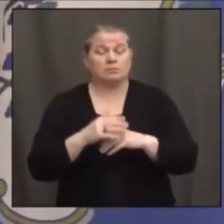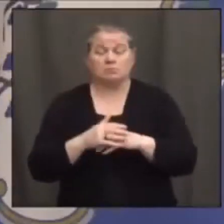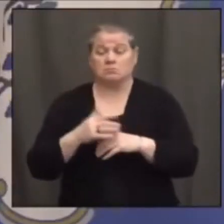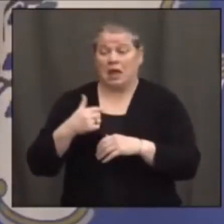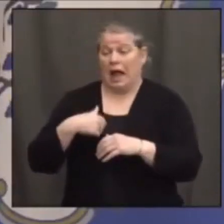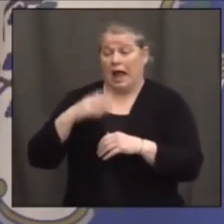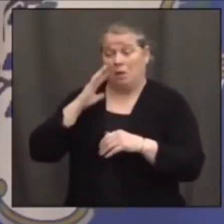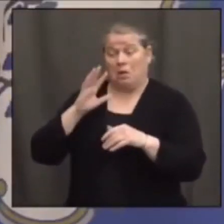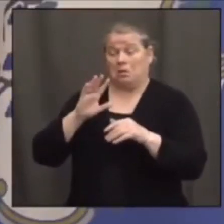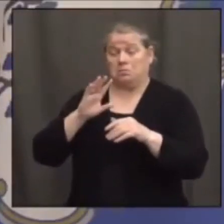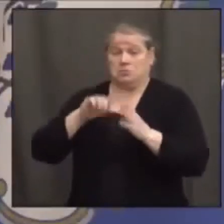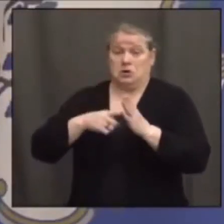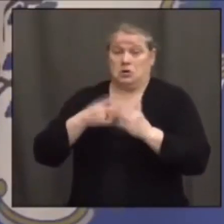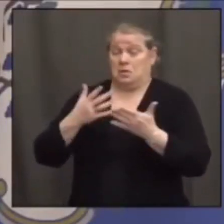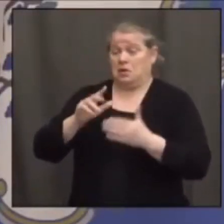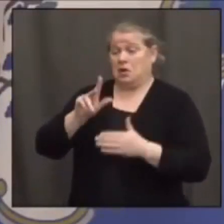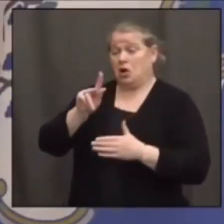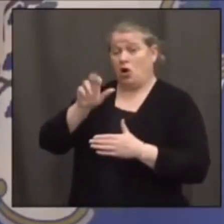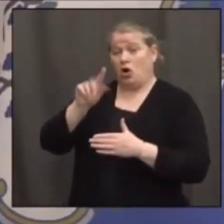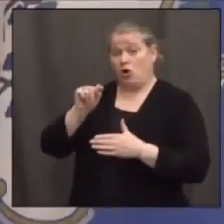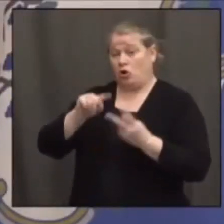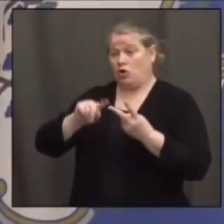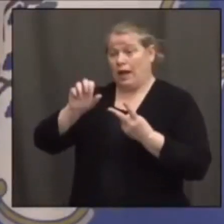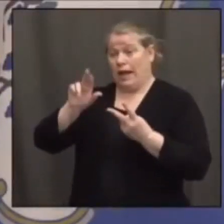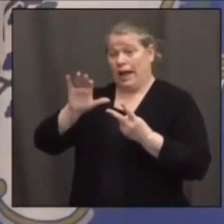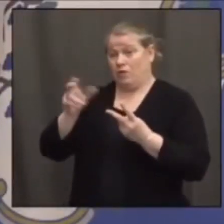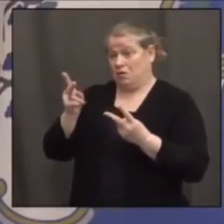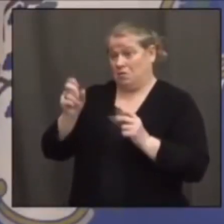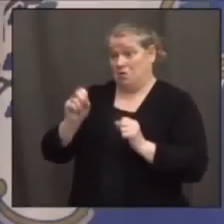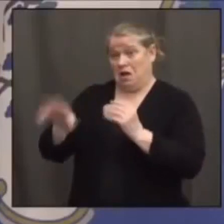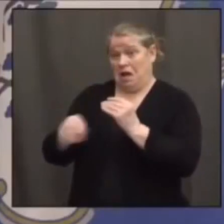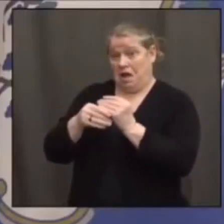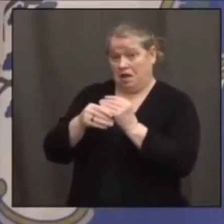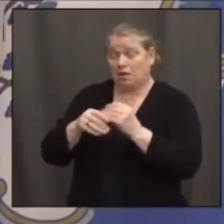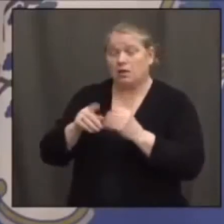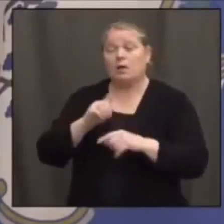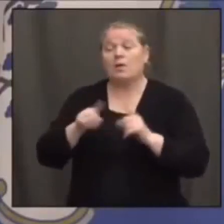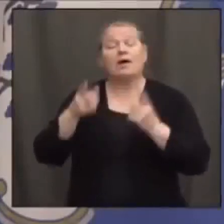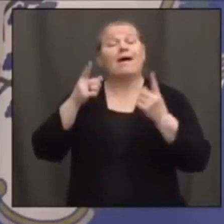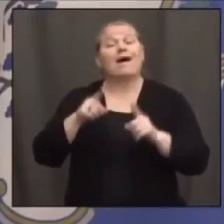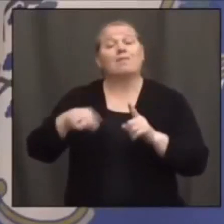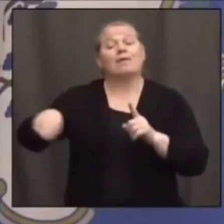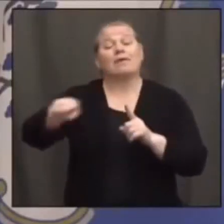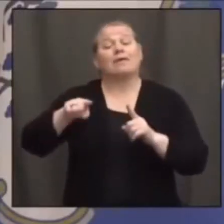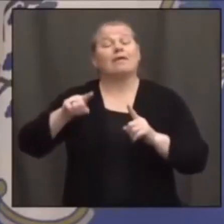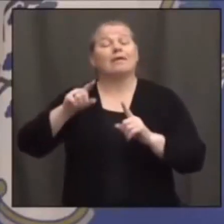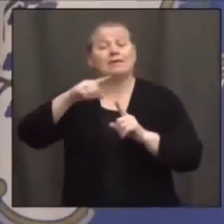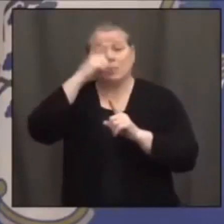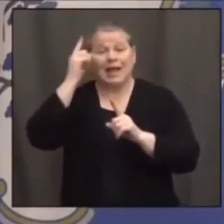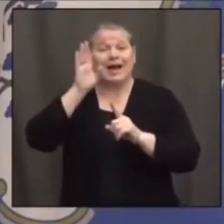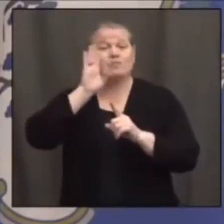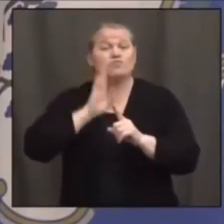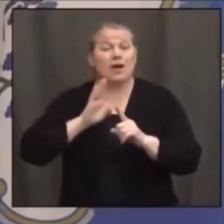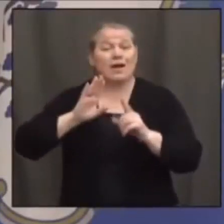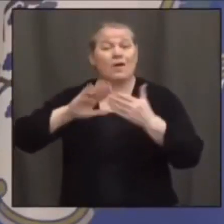jump in. But obviously the comorbidities in these underserved populations, black and brown, much more likely to